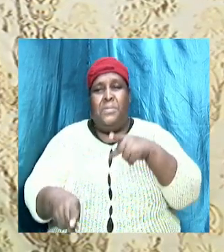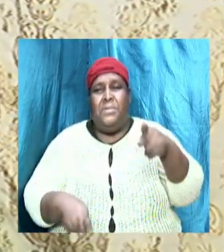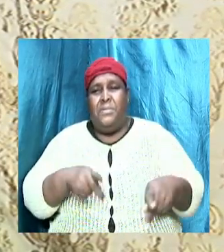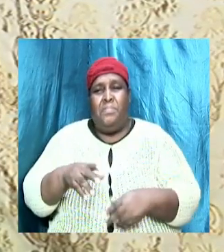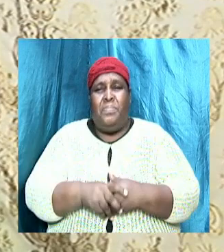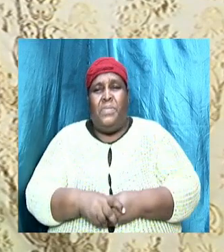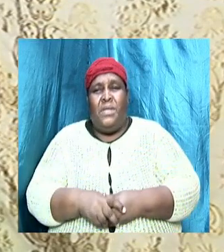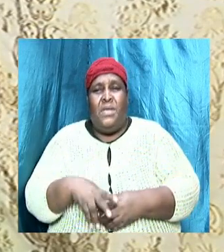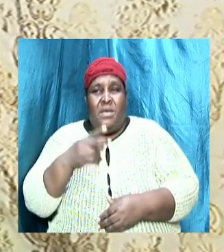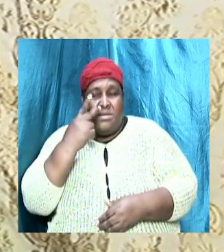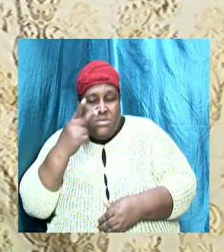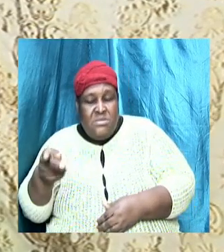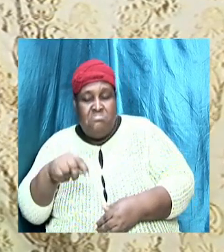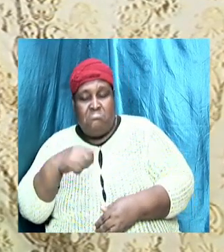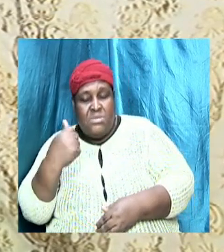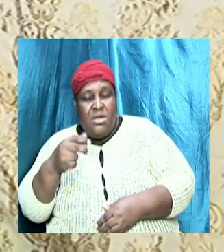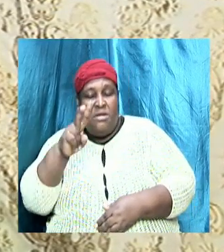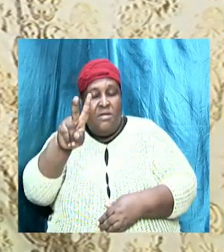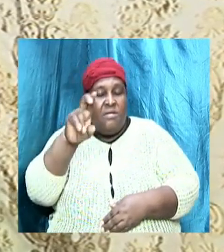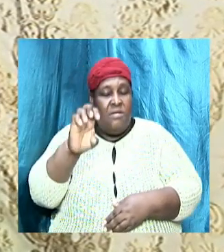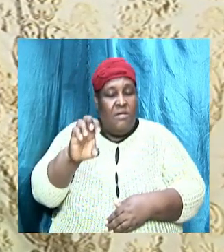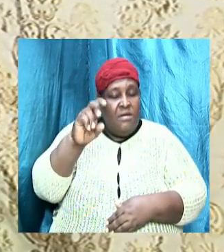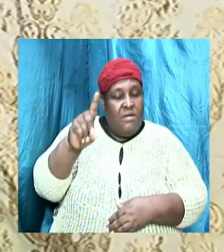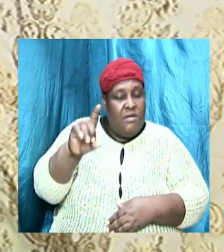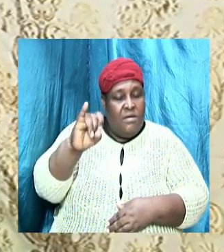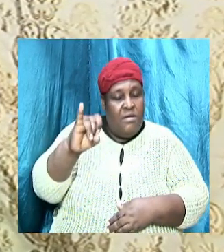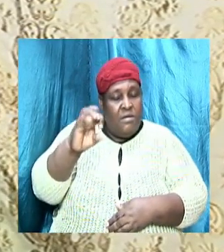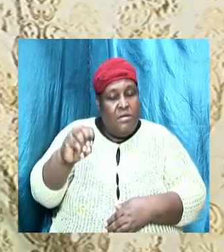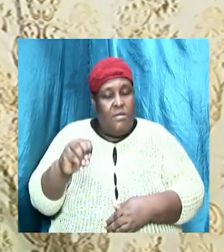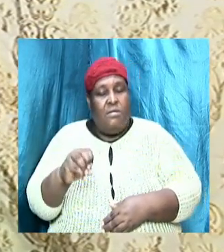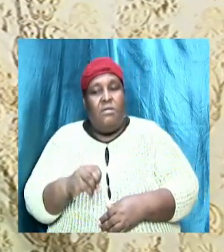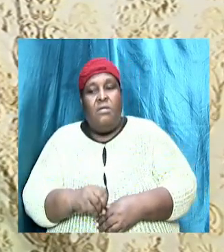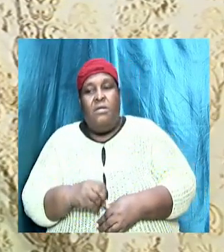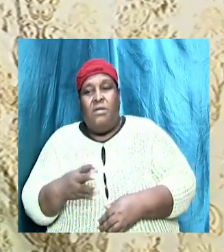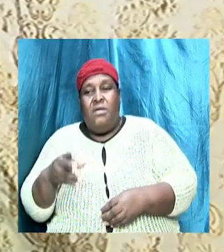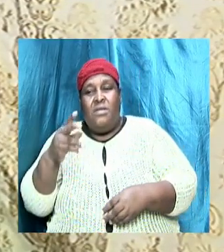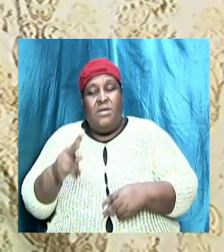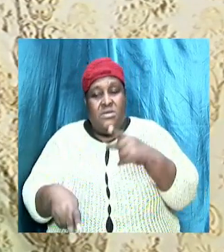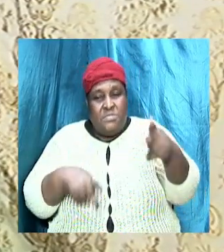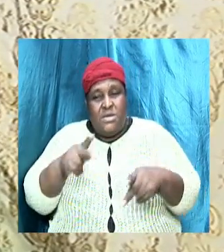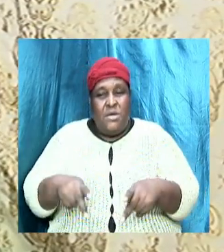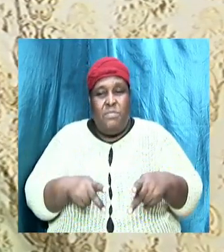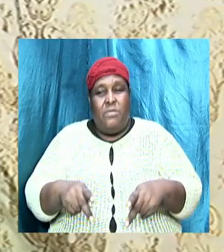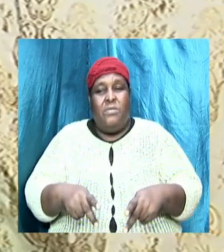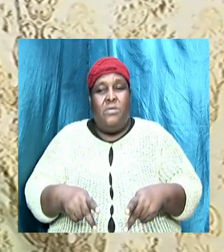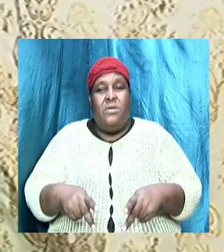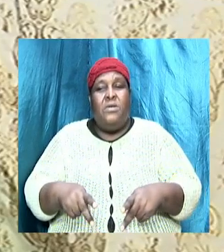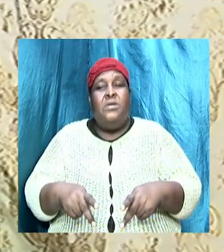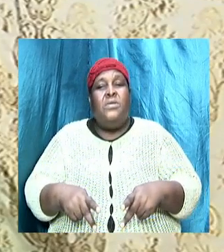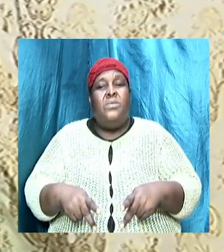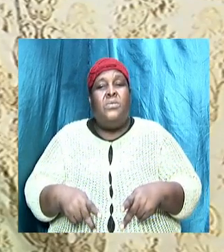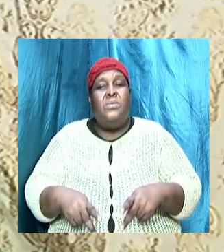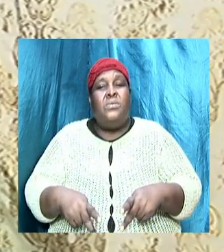I see another video some time ago, and these people were downtown, and they were